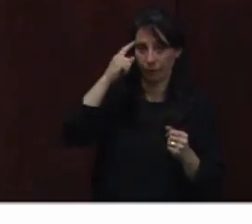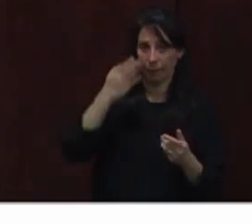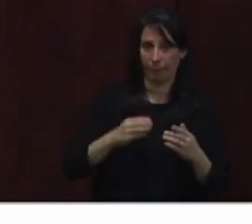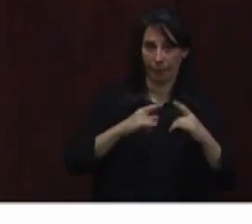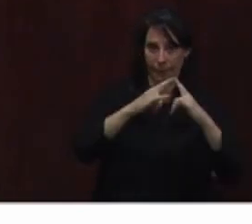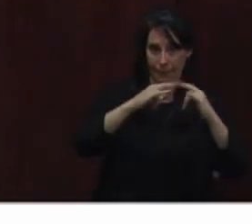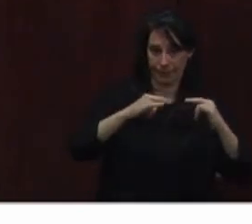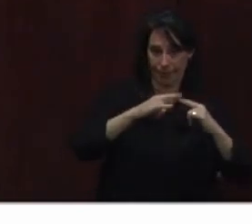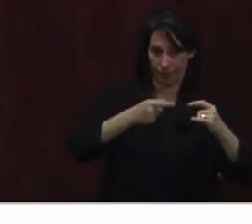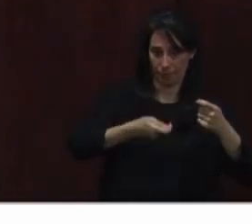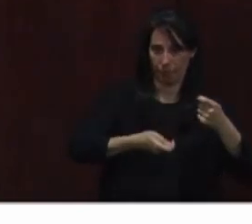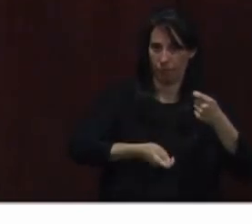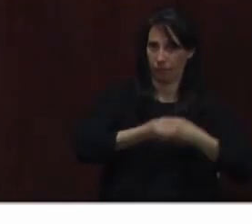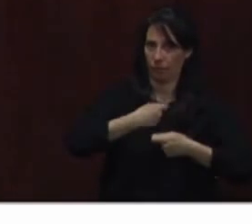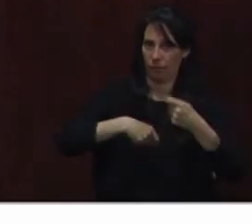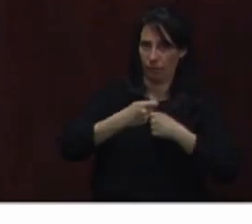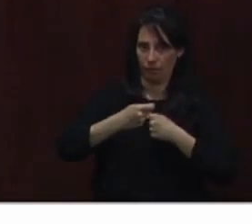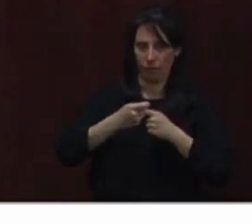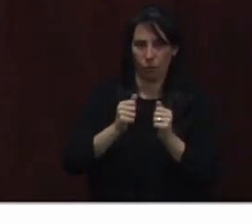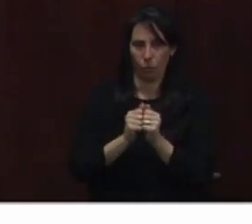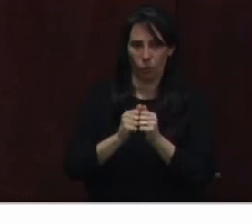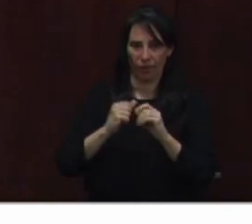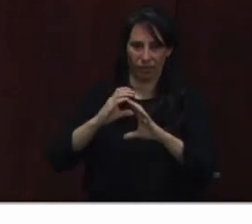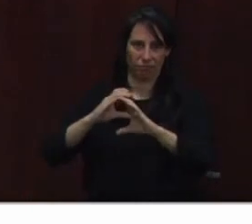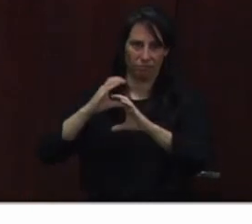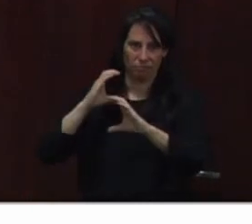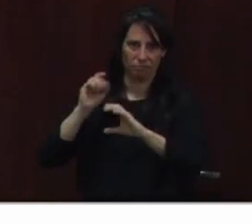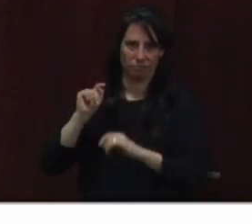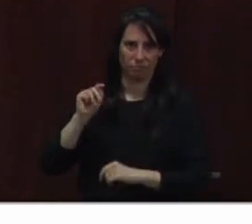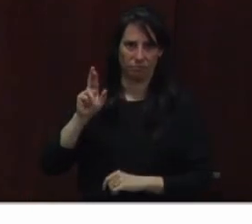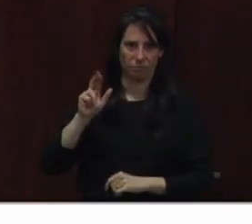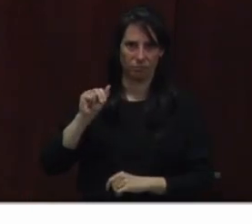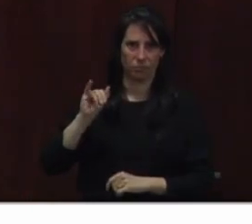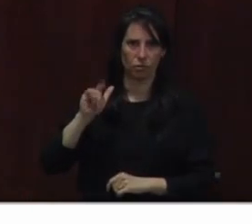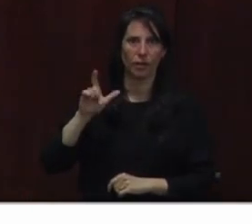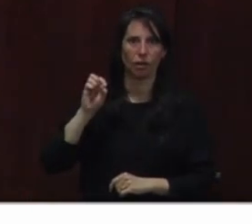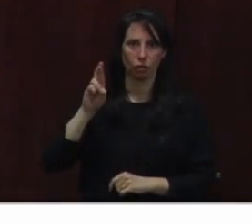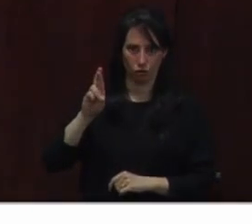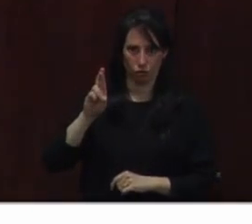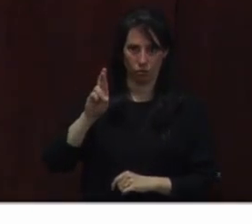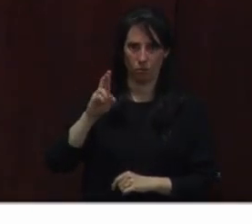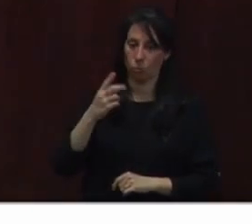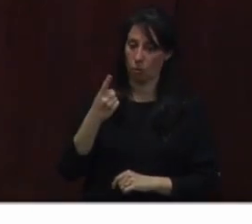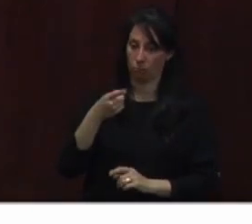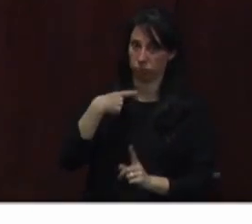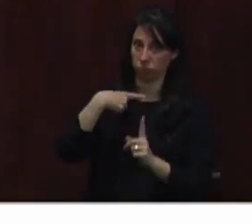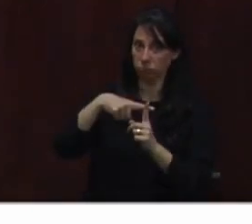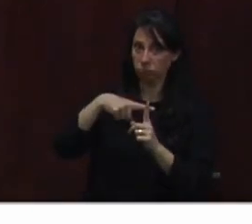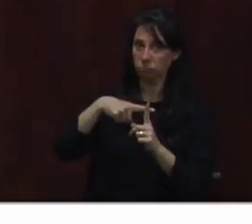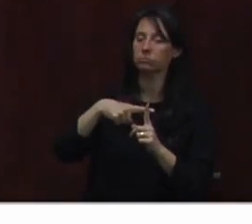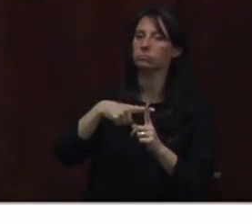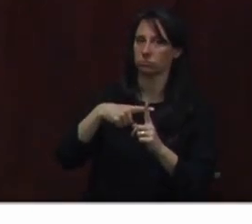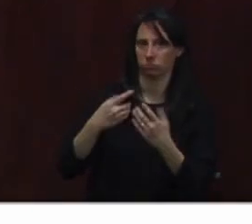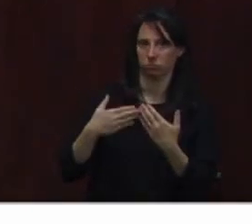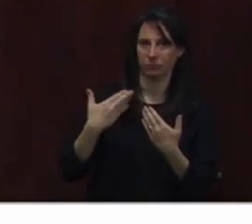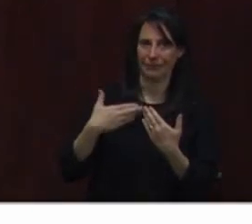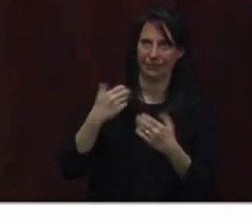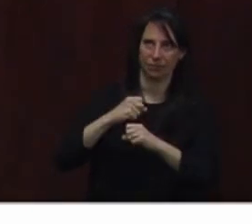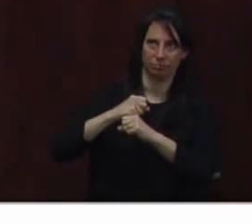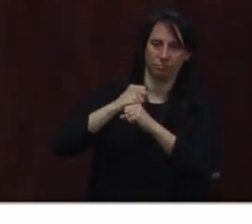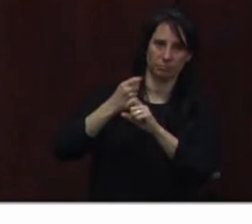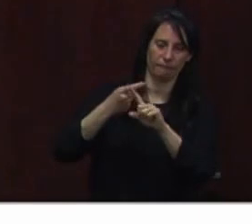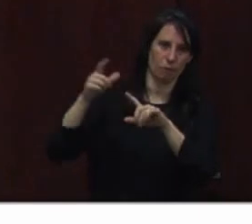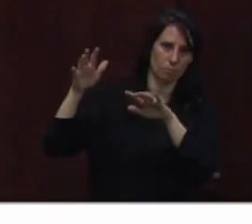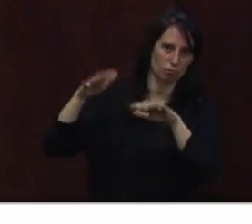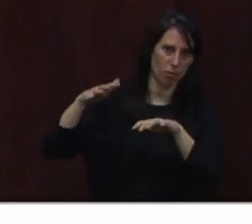trailers. Trailers do a lot for us. They're going to make those sites weatherproof. They'll be sustainable. You know, as we're doing